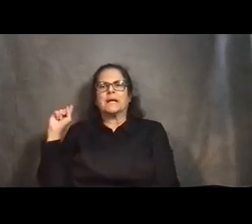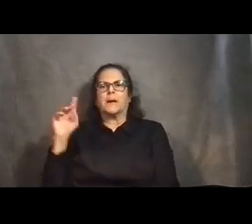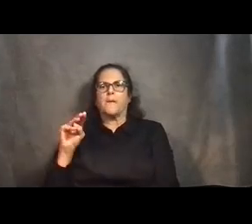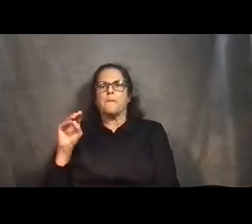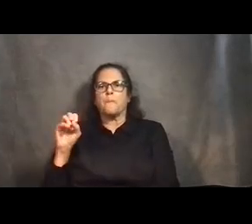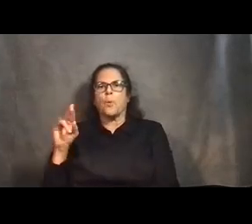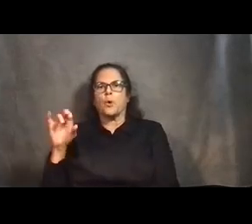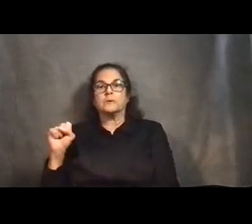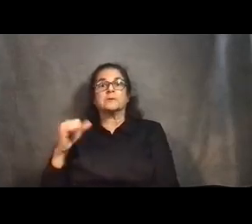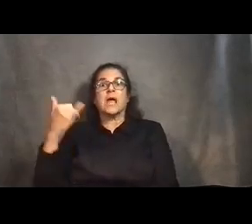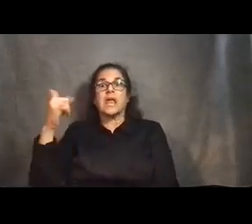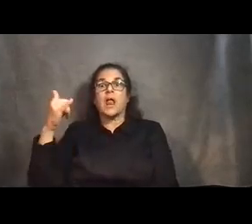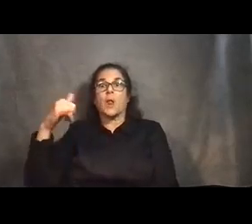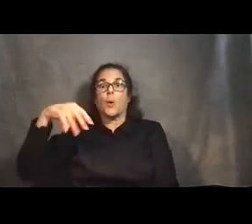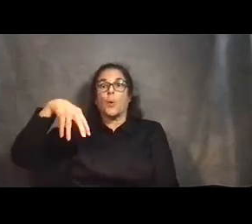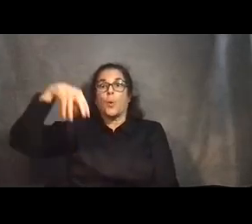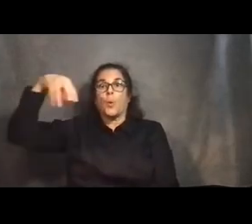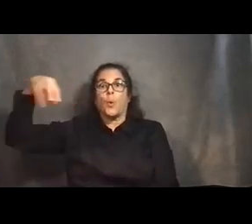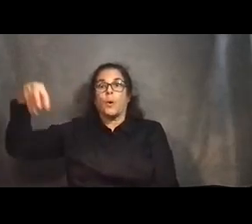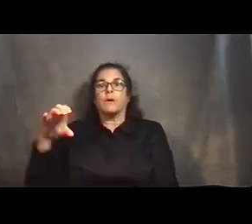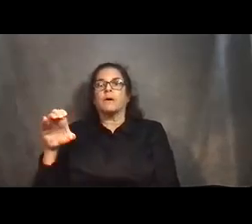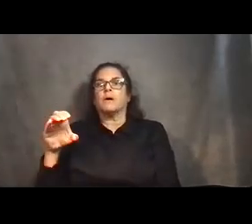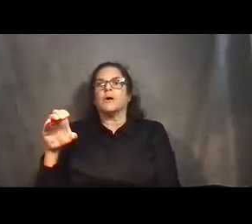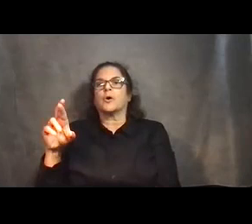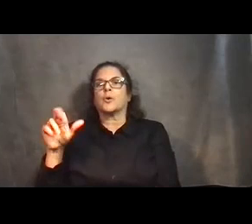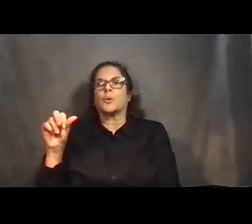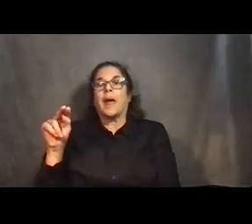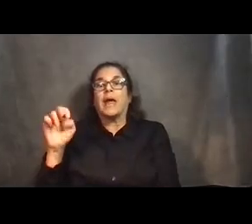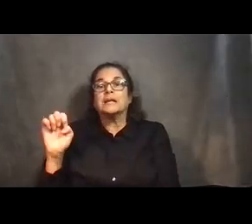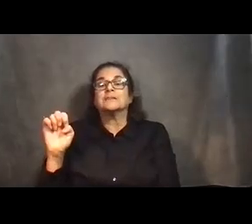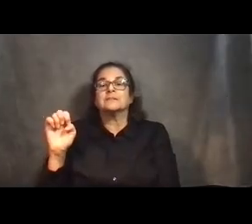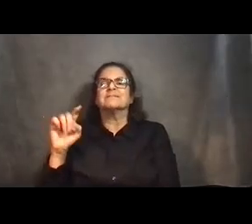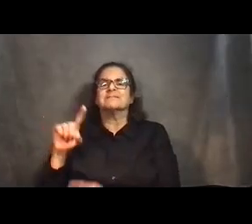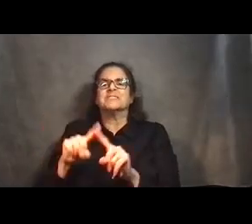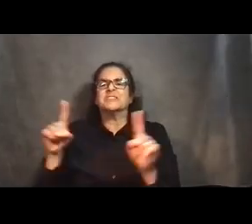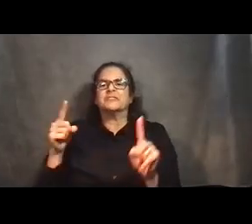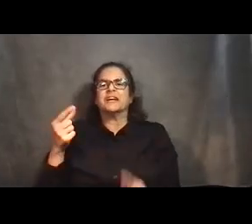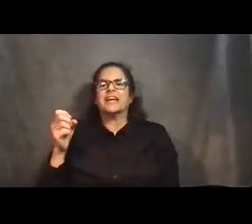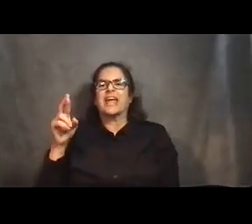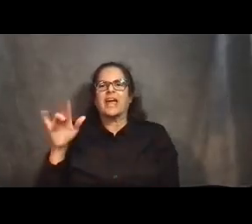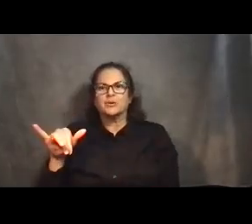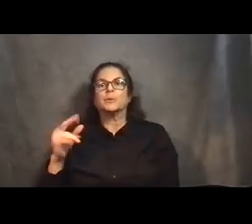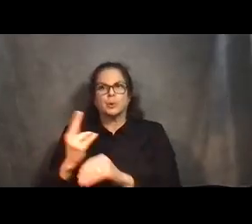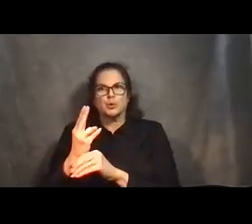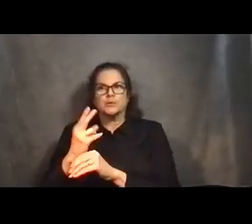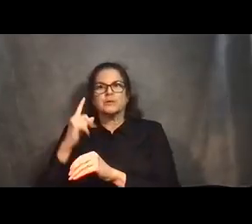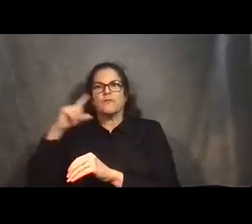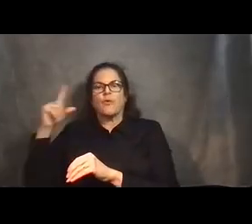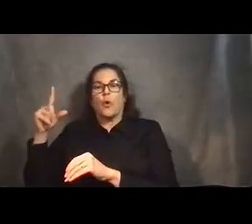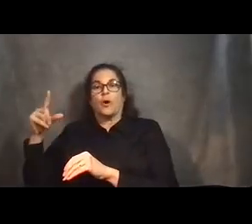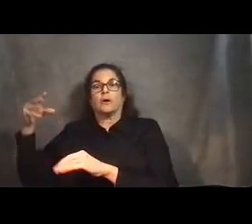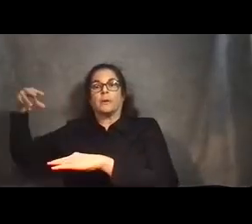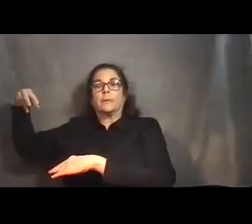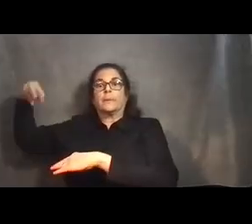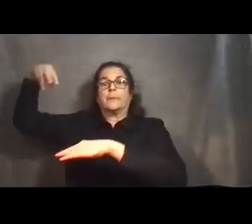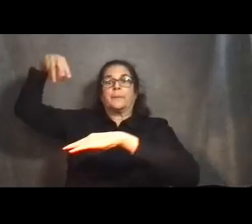crane is called a, it's a different type of gantry. This is what we'll be using at the job site to actually unload the segments when they come in from